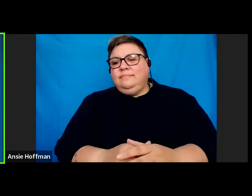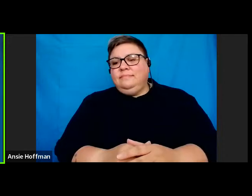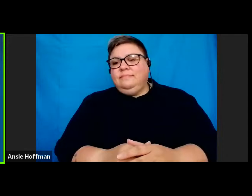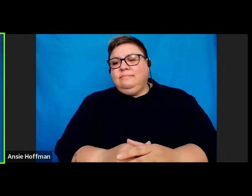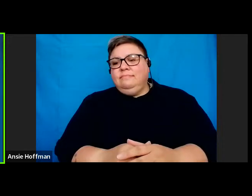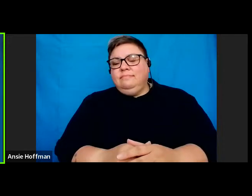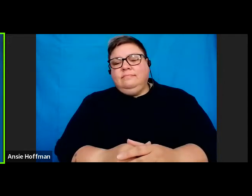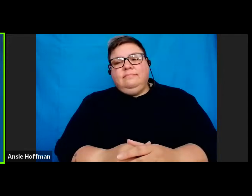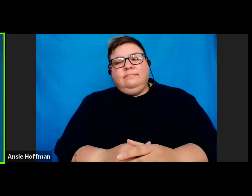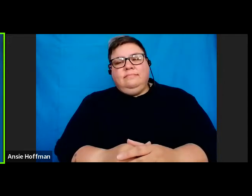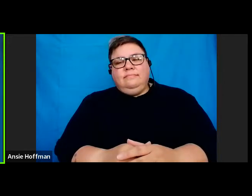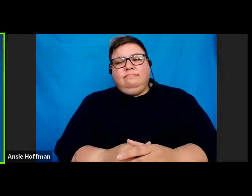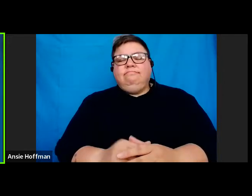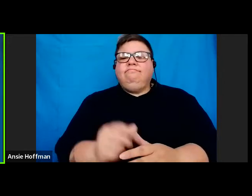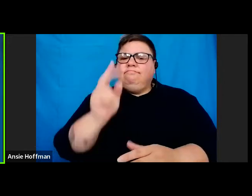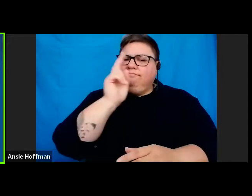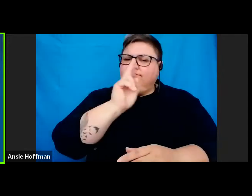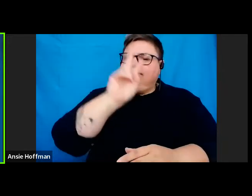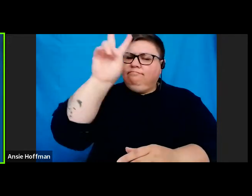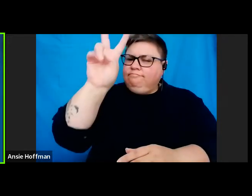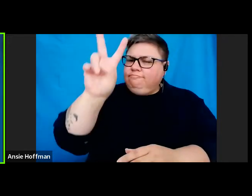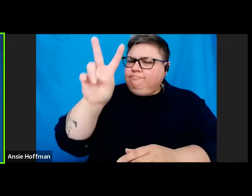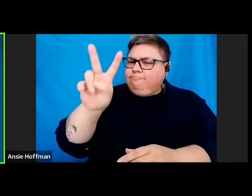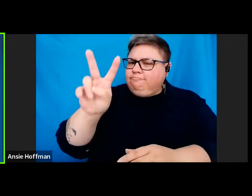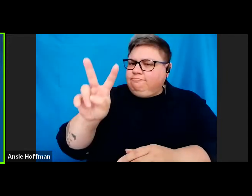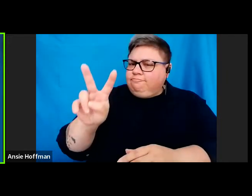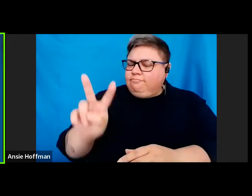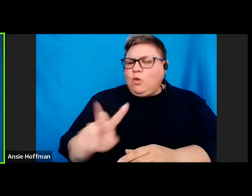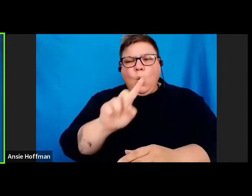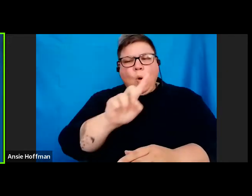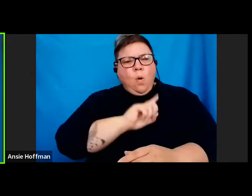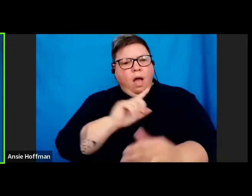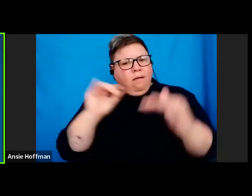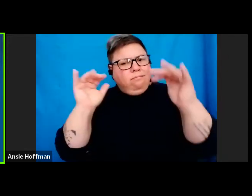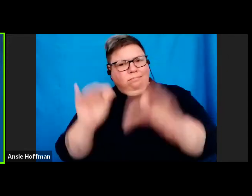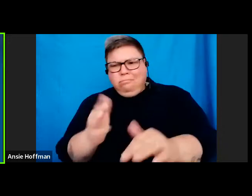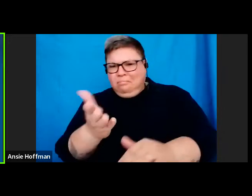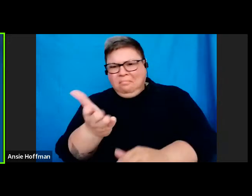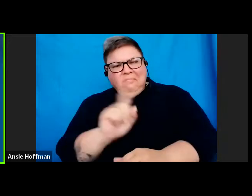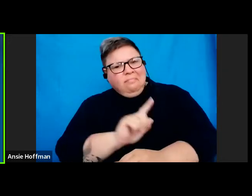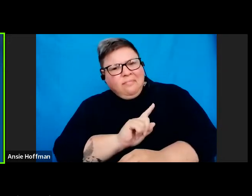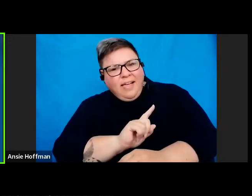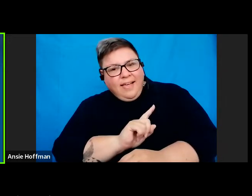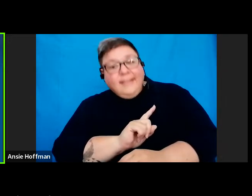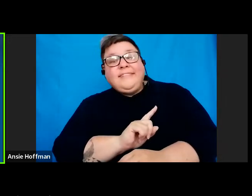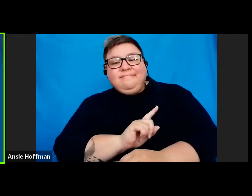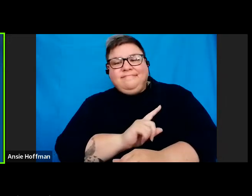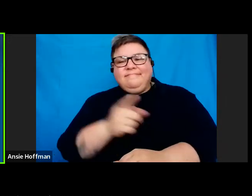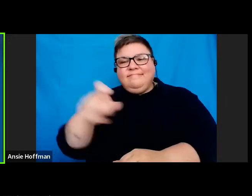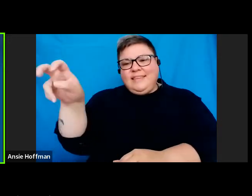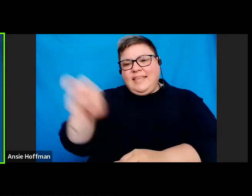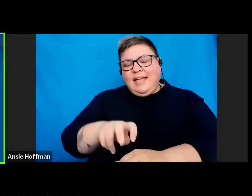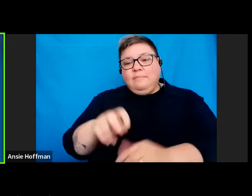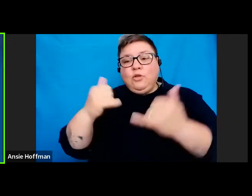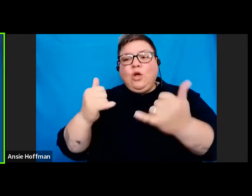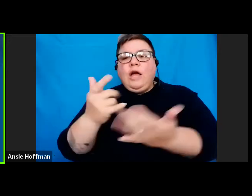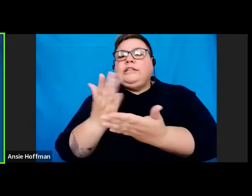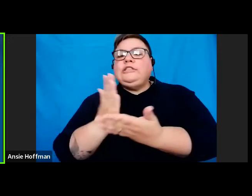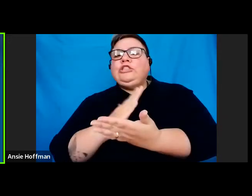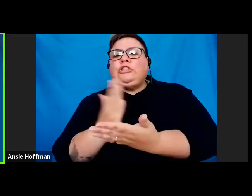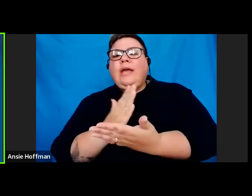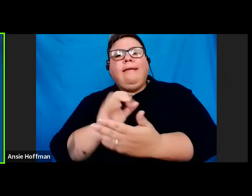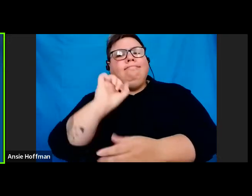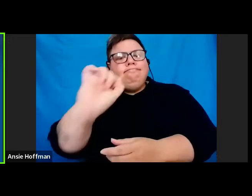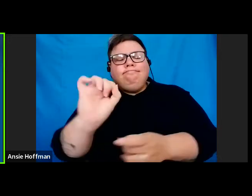overview, ladies and gentlemen, of why are we here today? We are here today to come and share information